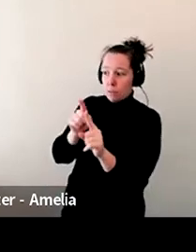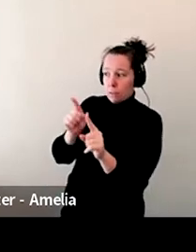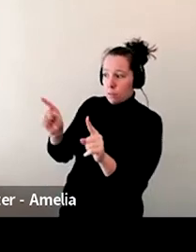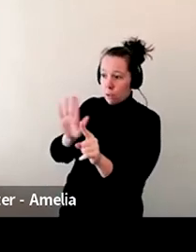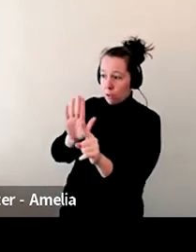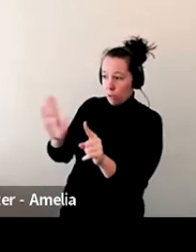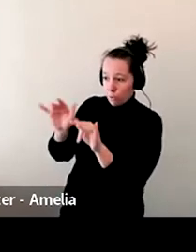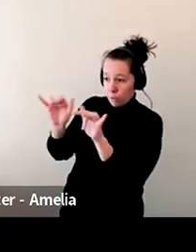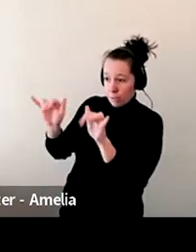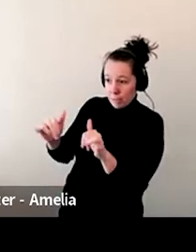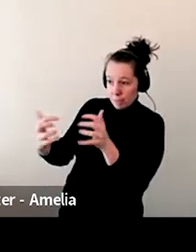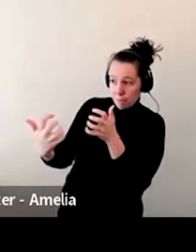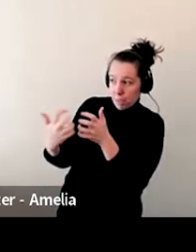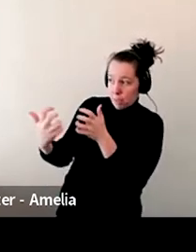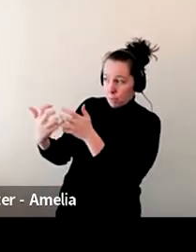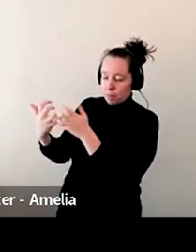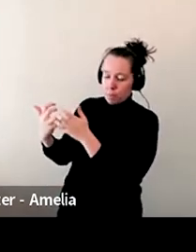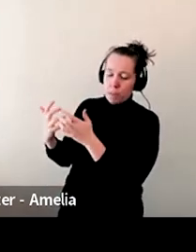mostly rely on them.